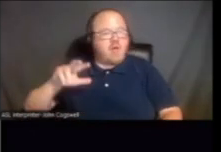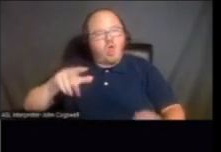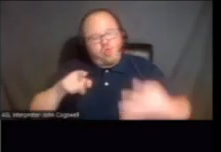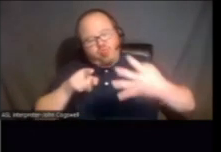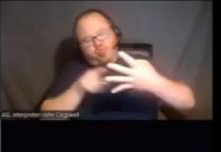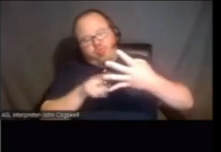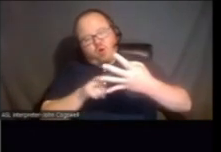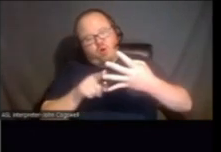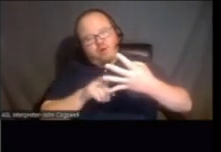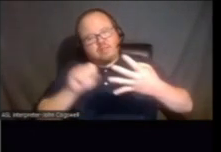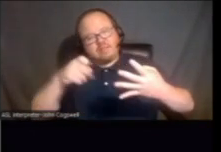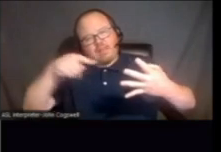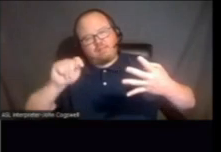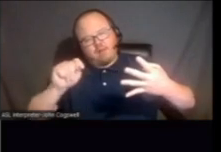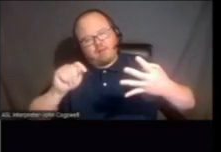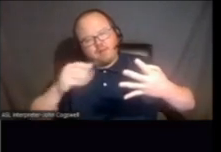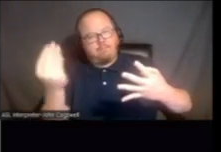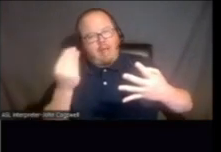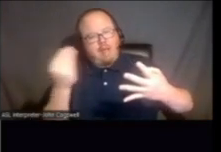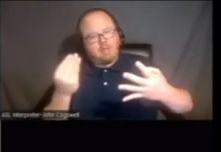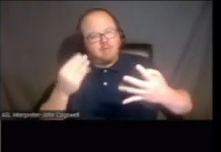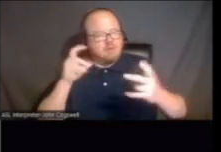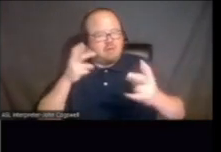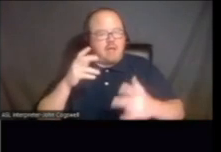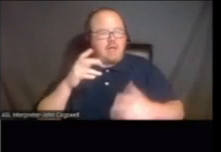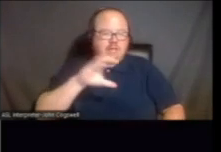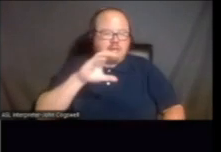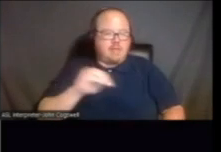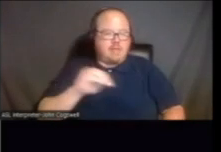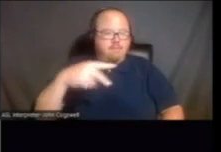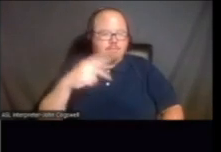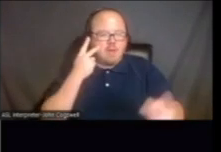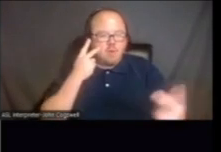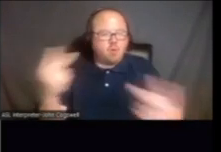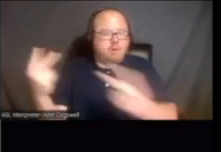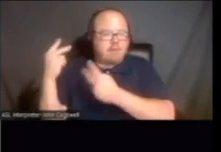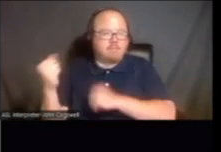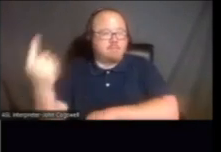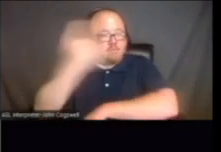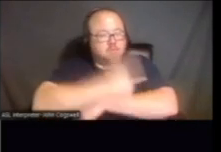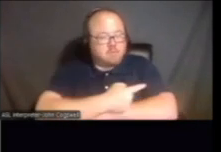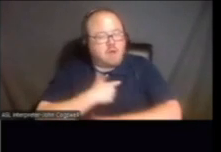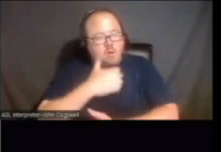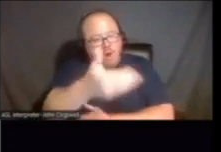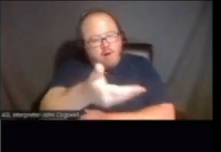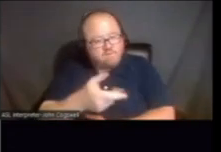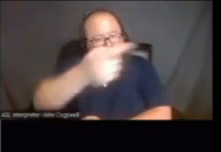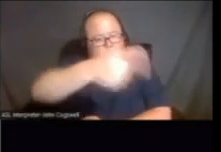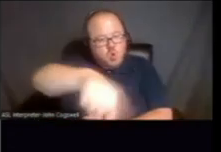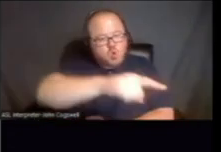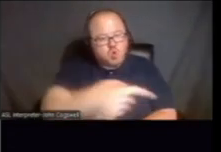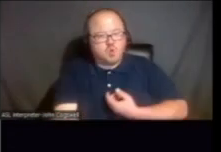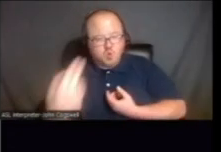to be the California Memorial Project Remembrance Day. So I'd like to invite you all to join